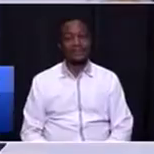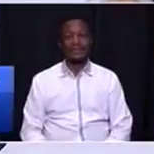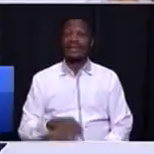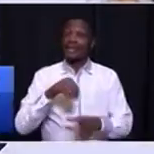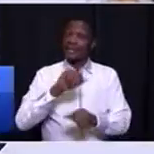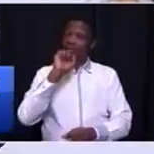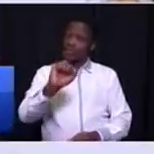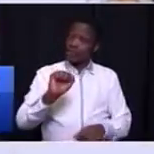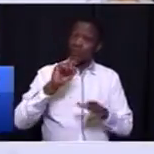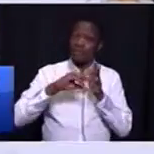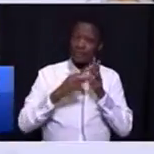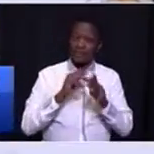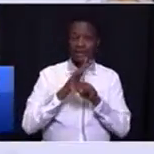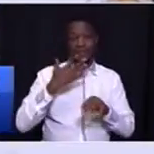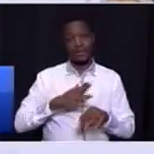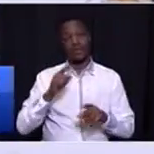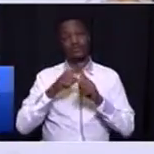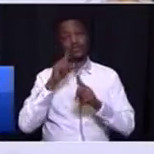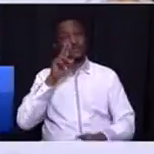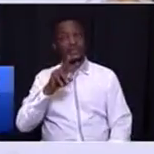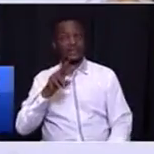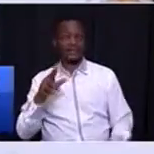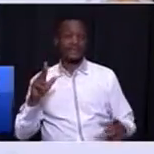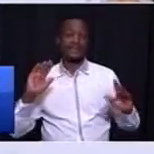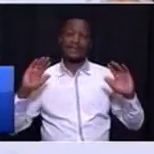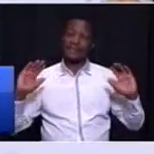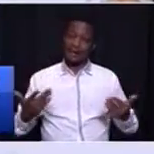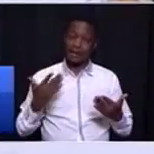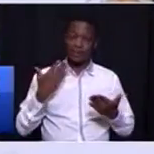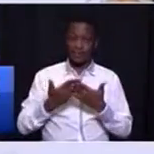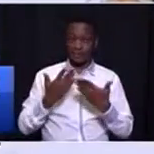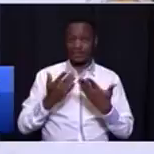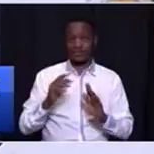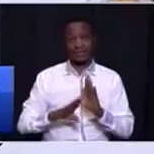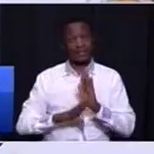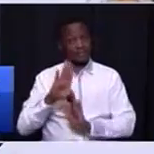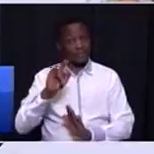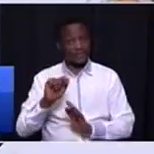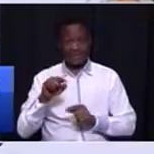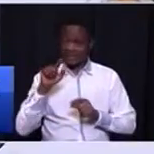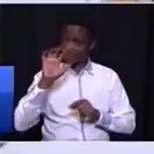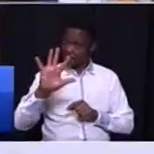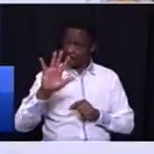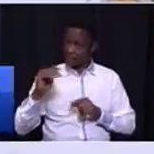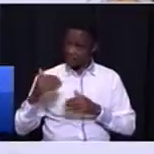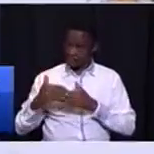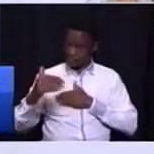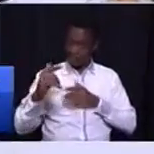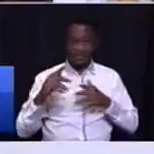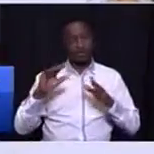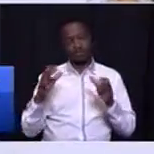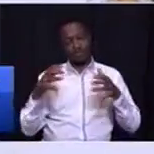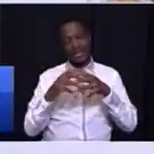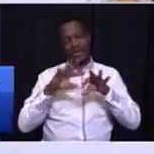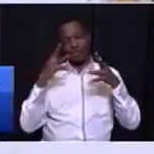your plan, I want to see how we are going to improve these five transport nodes together with the